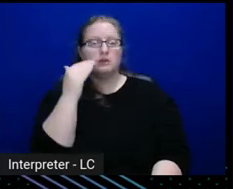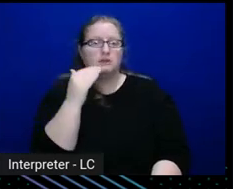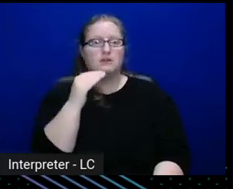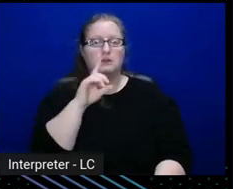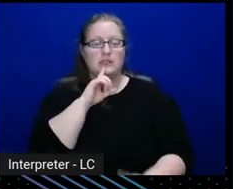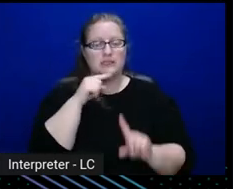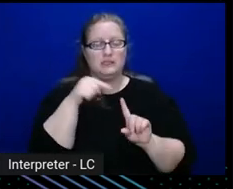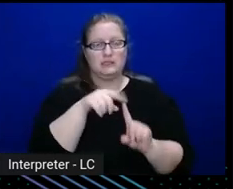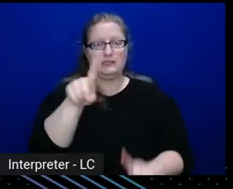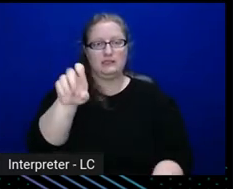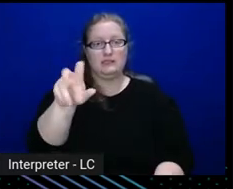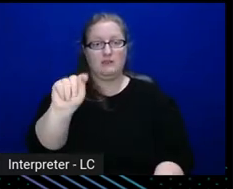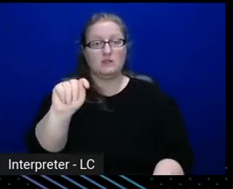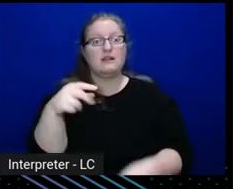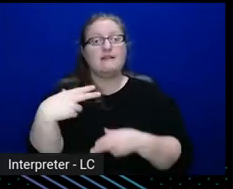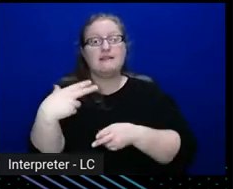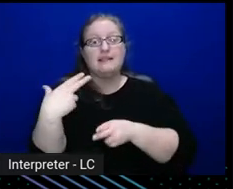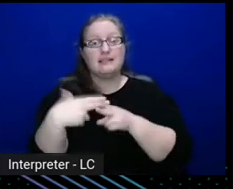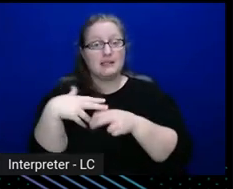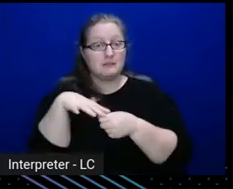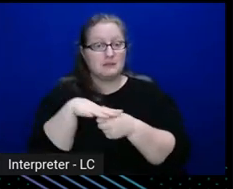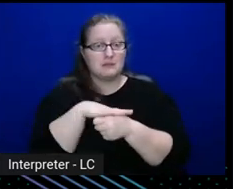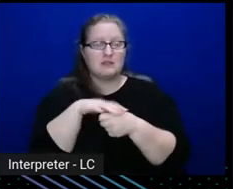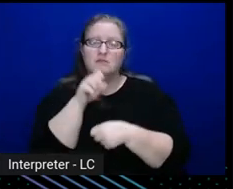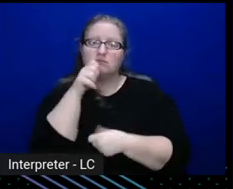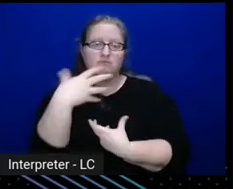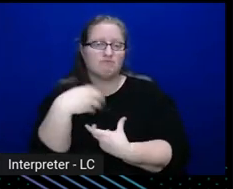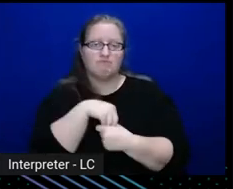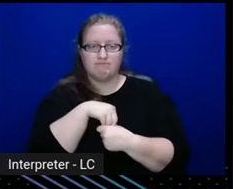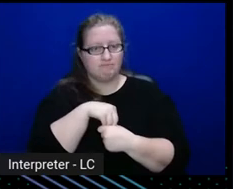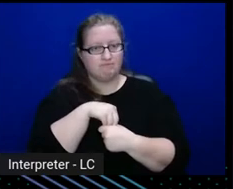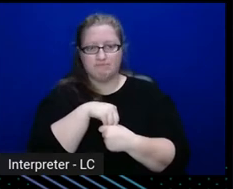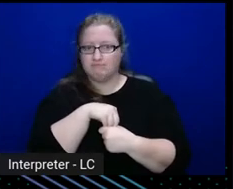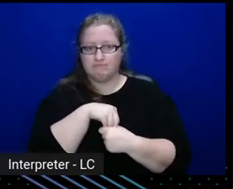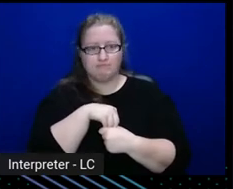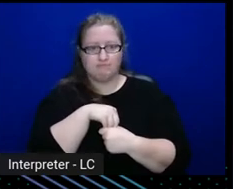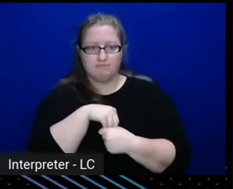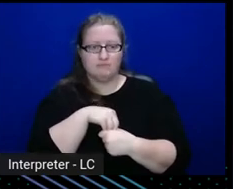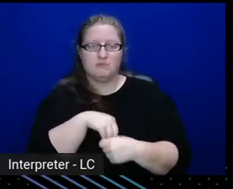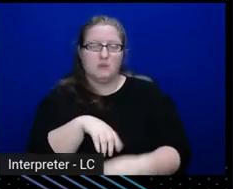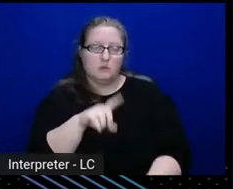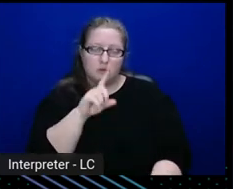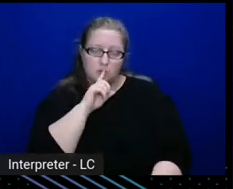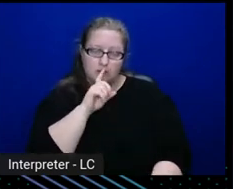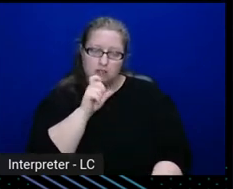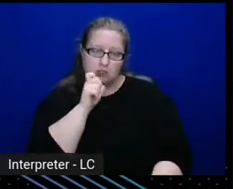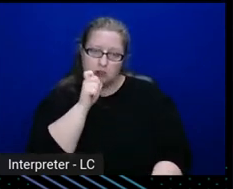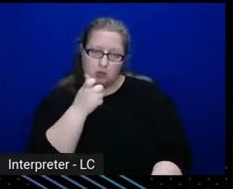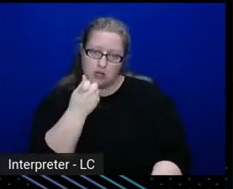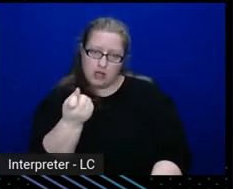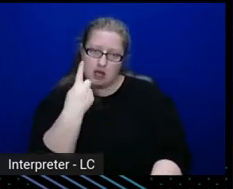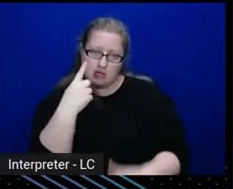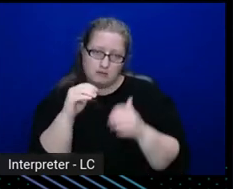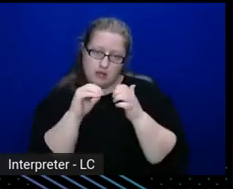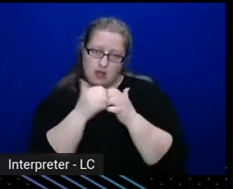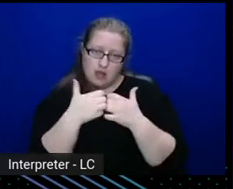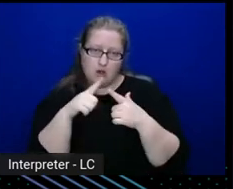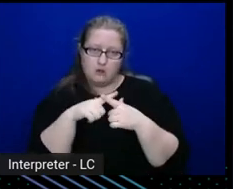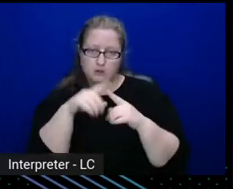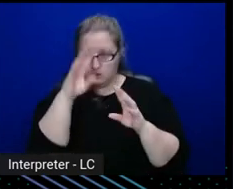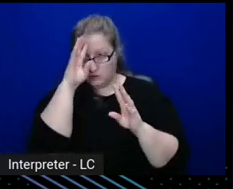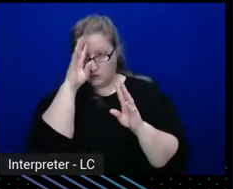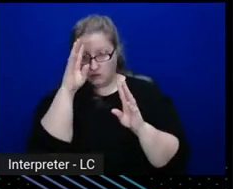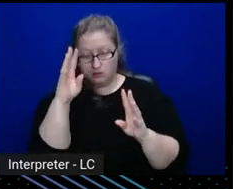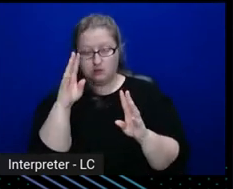namespaces are not a part of this, right, um, and don't ask me to, how to make namespaces a part of this,